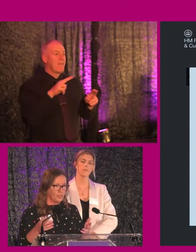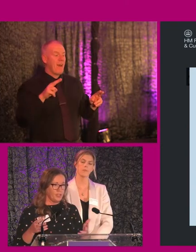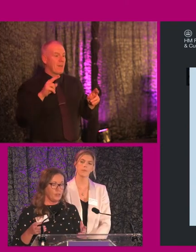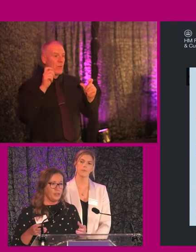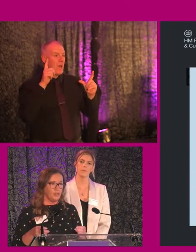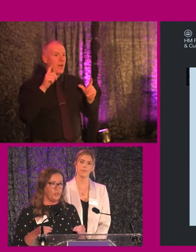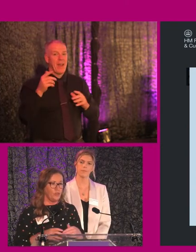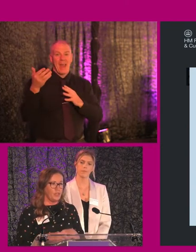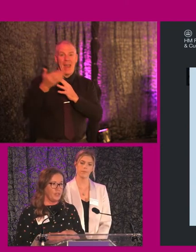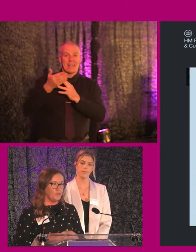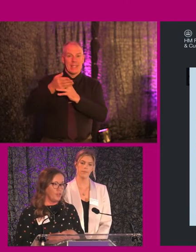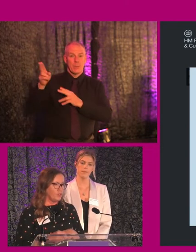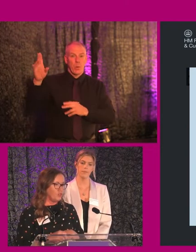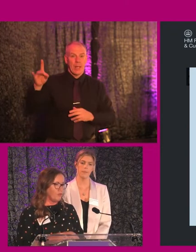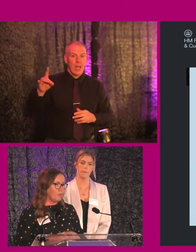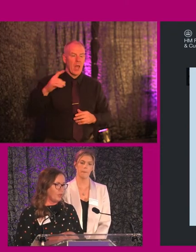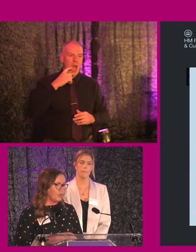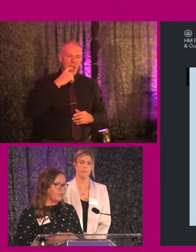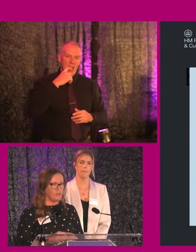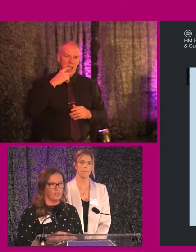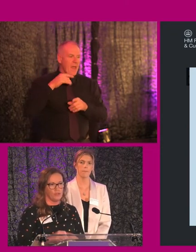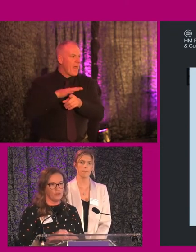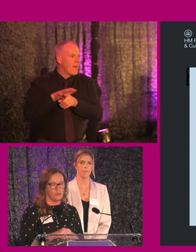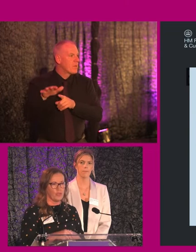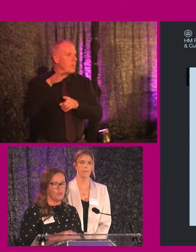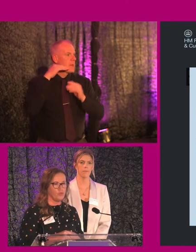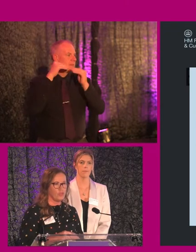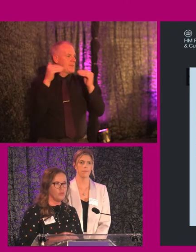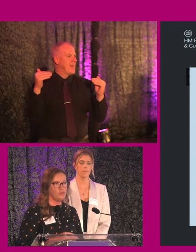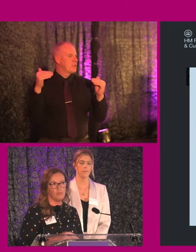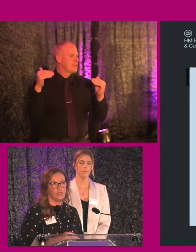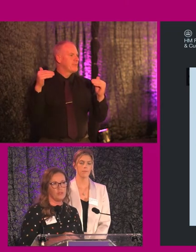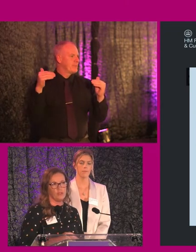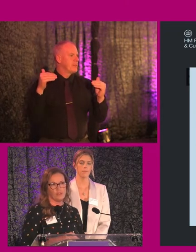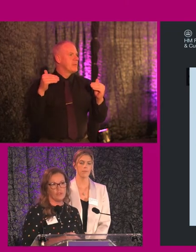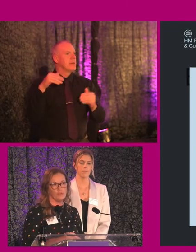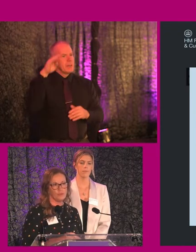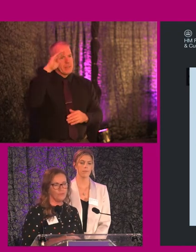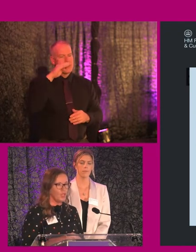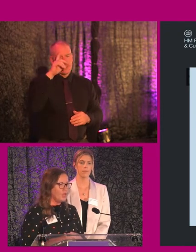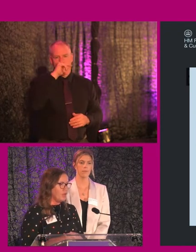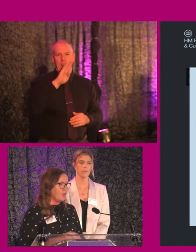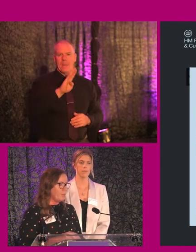accessibility in the UK is very much driven by a set of standards. So that's known as BS 8-3000.